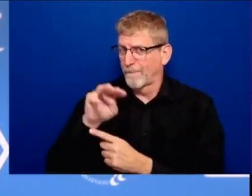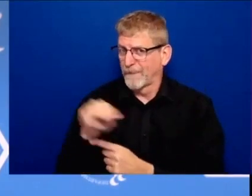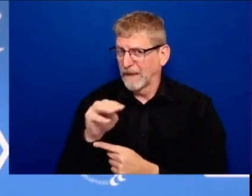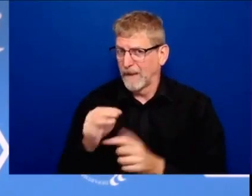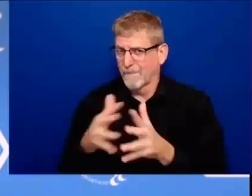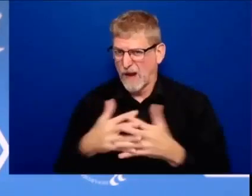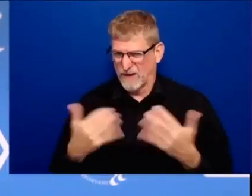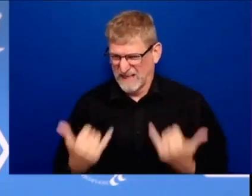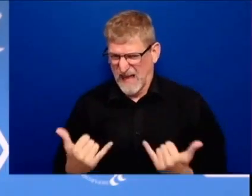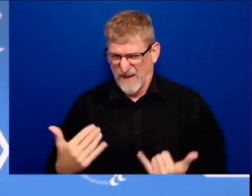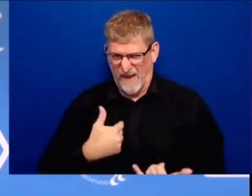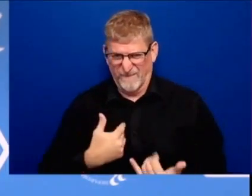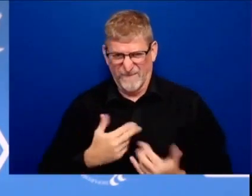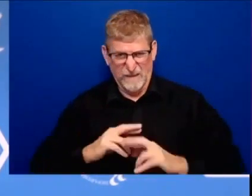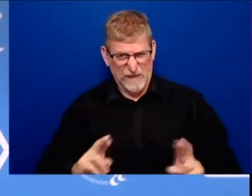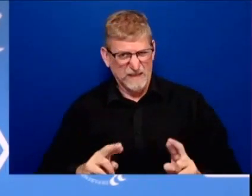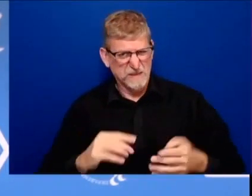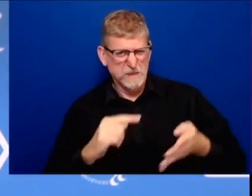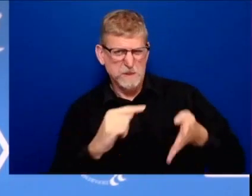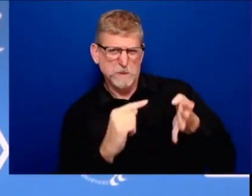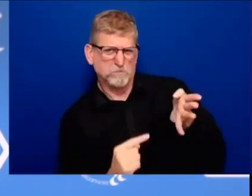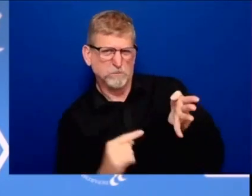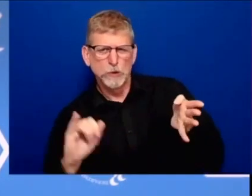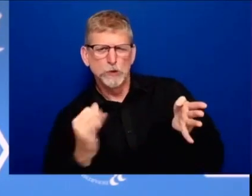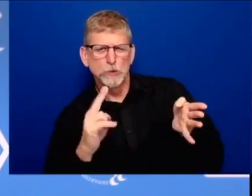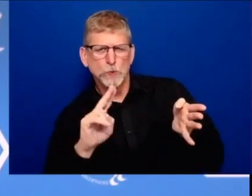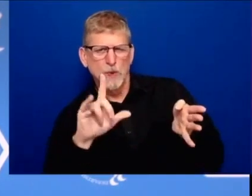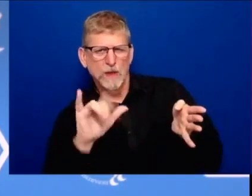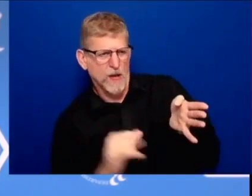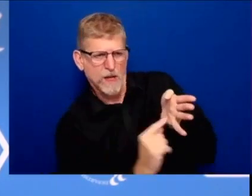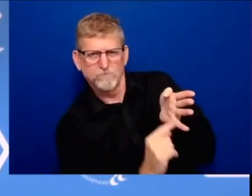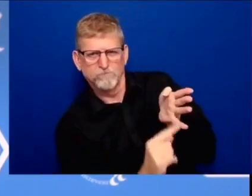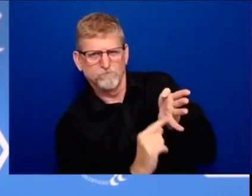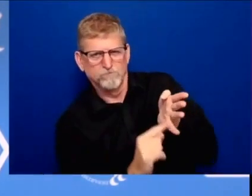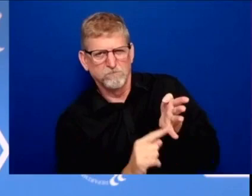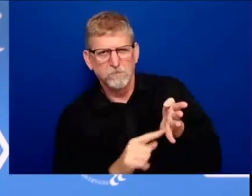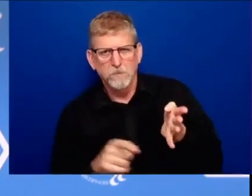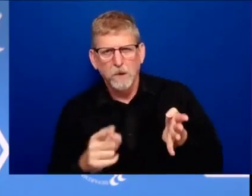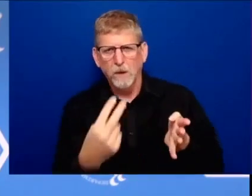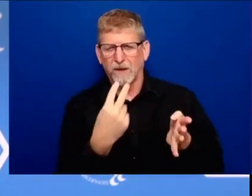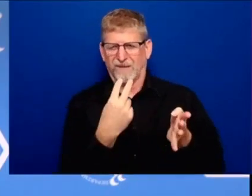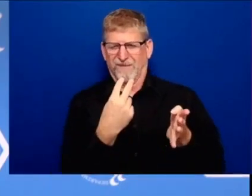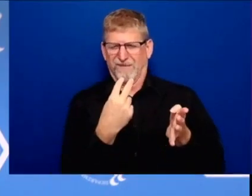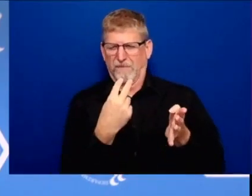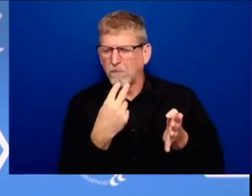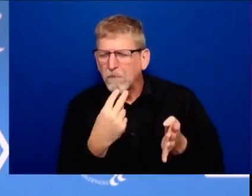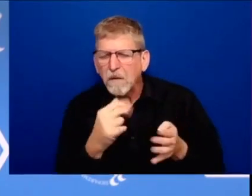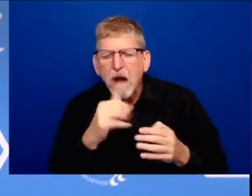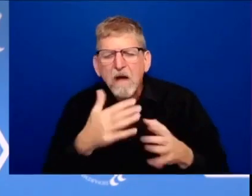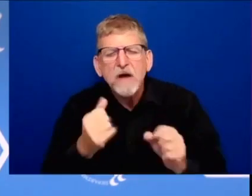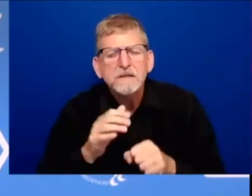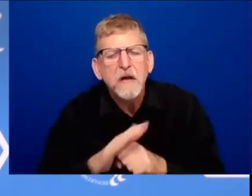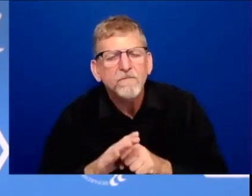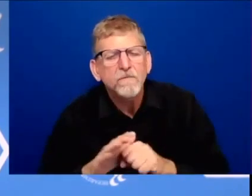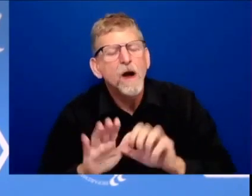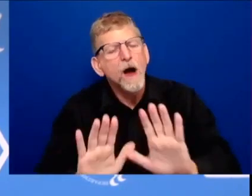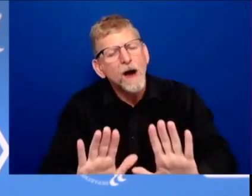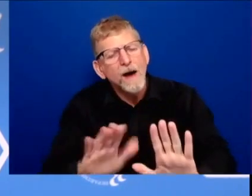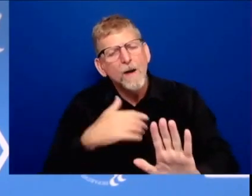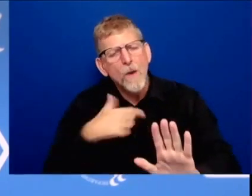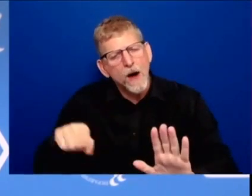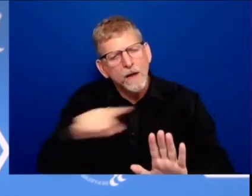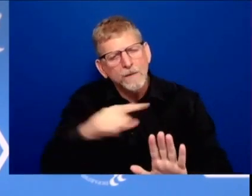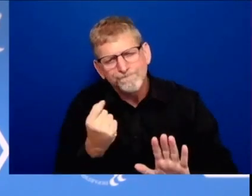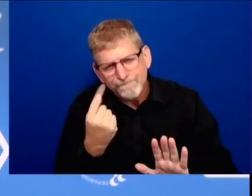the urgent progress we need but let's be clear when i took office just three weeks ago this country did not have a